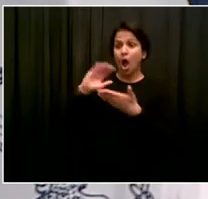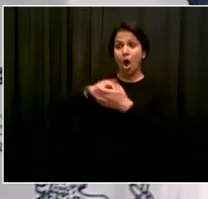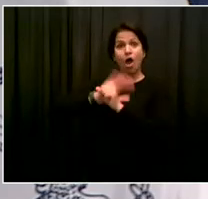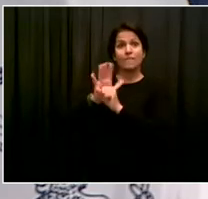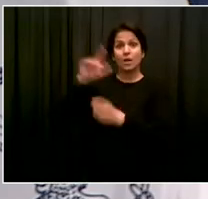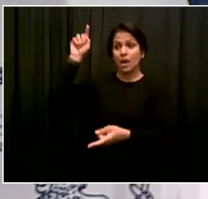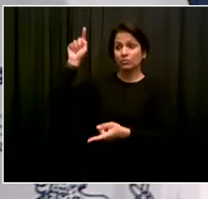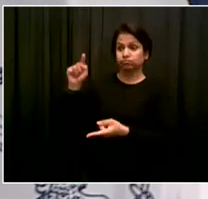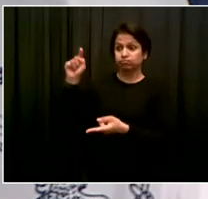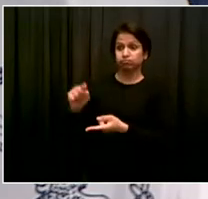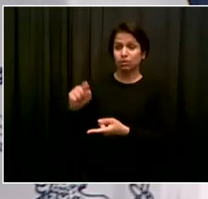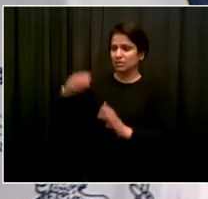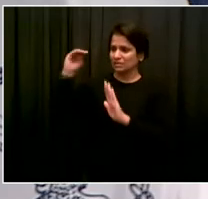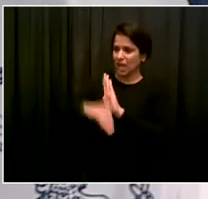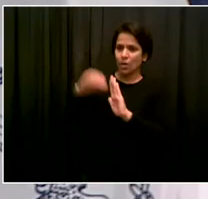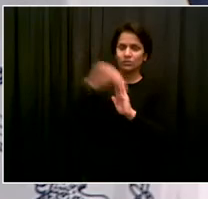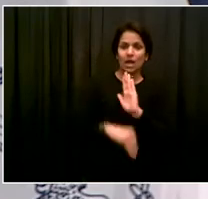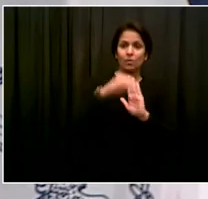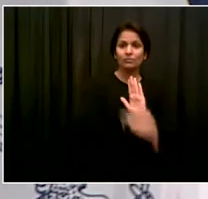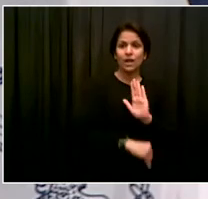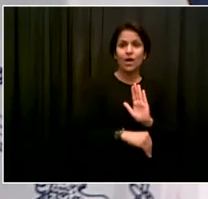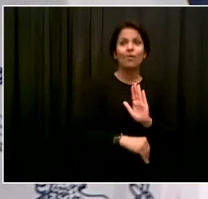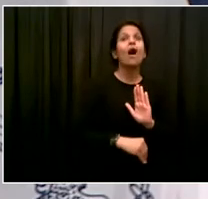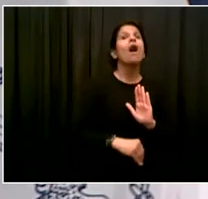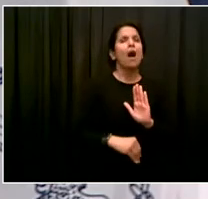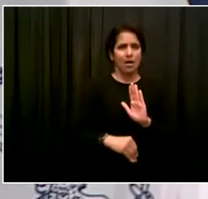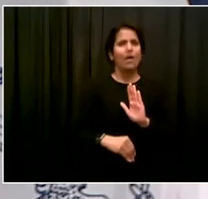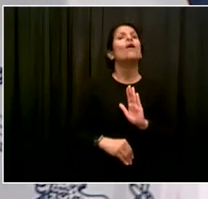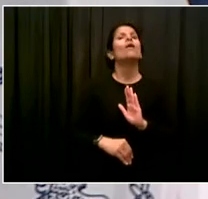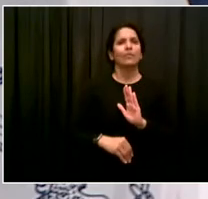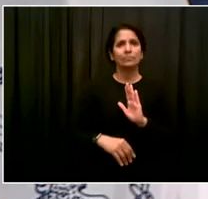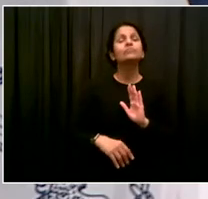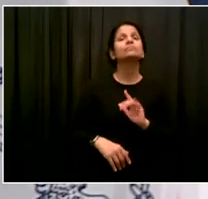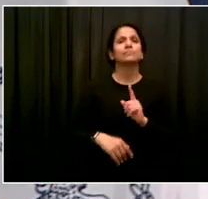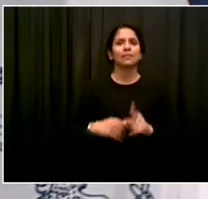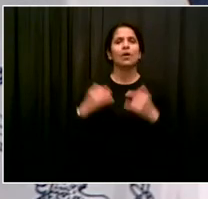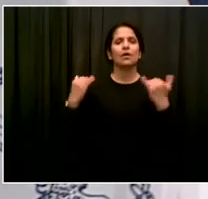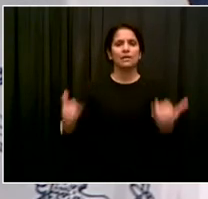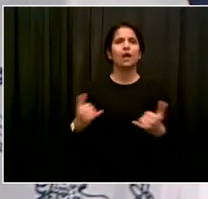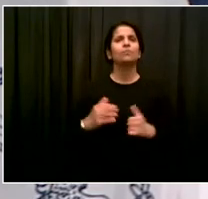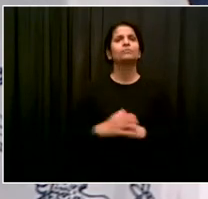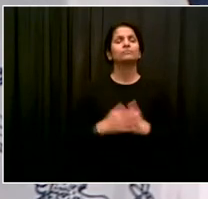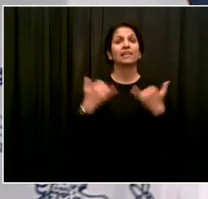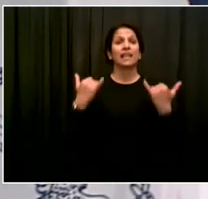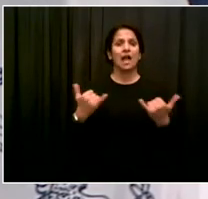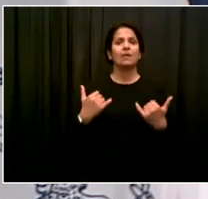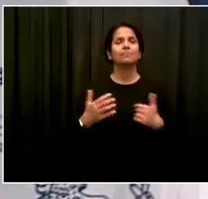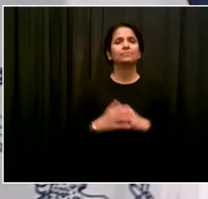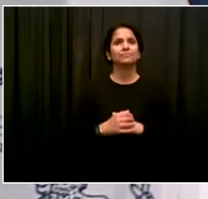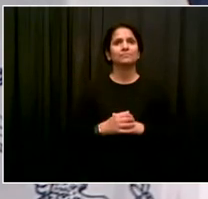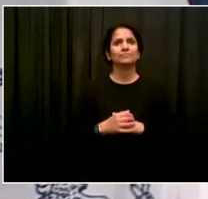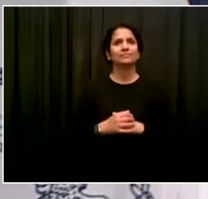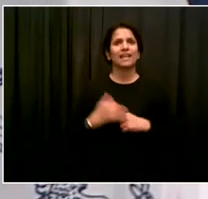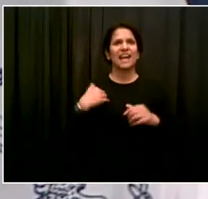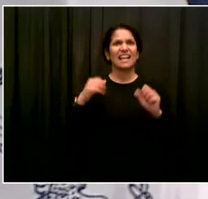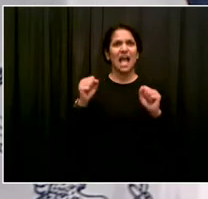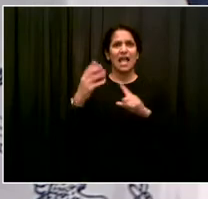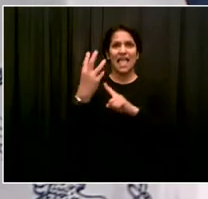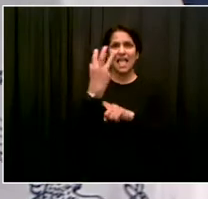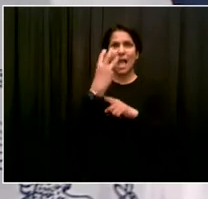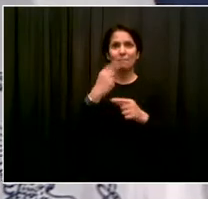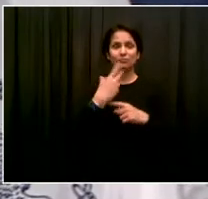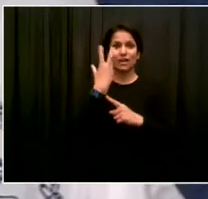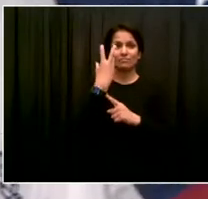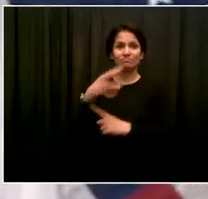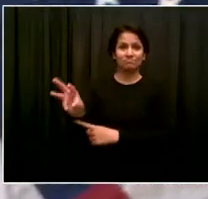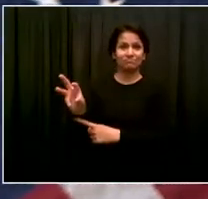more to do. Hey, as we conclude, I just want to see if can the camera go to this other chair for a moment, I just want to make a point about, you know, the